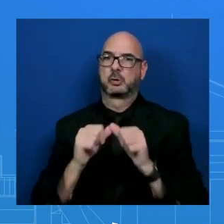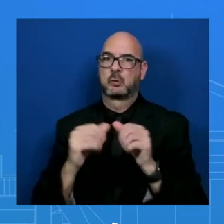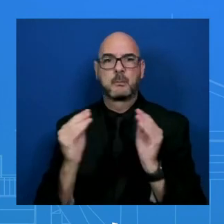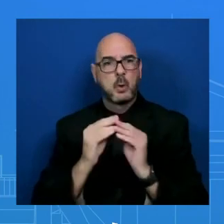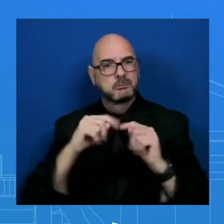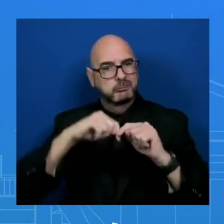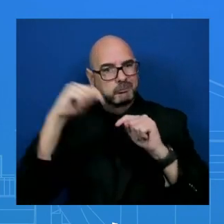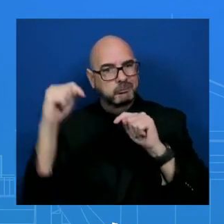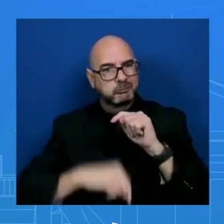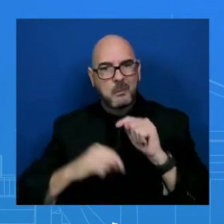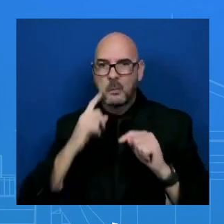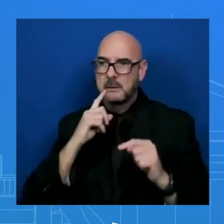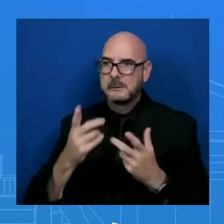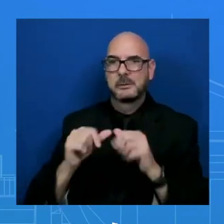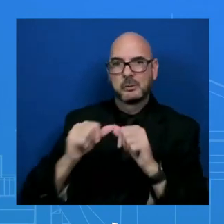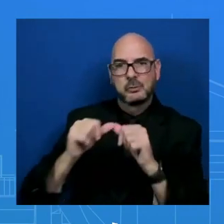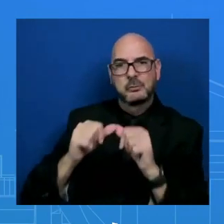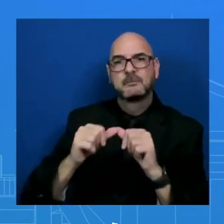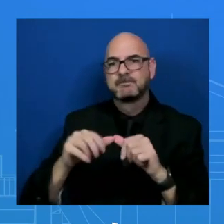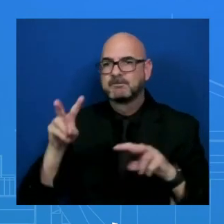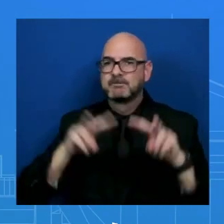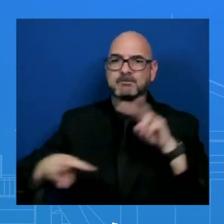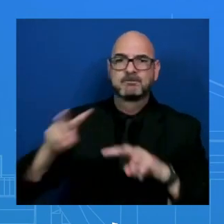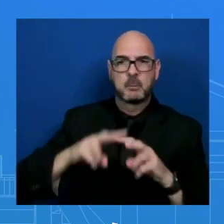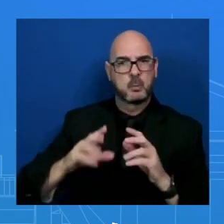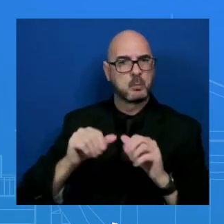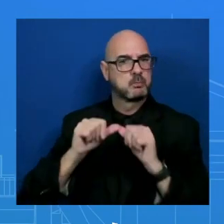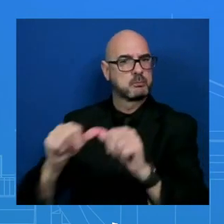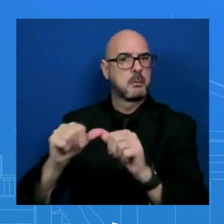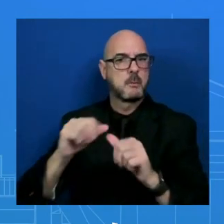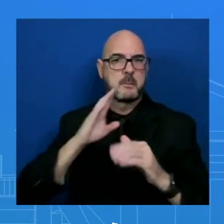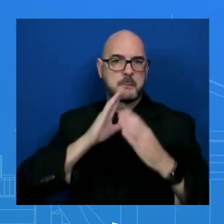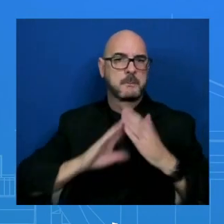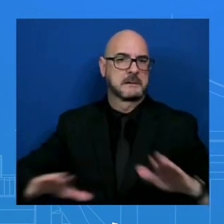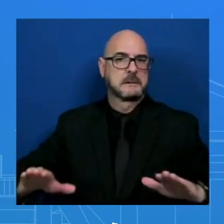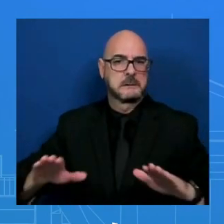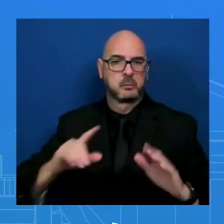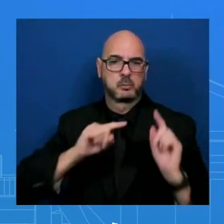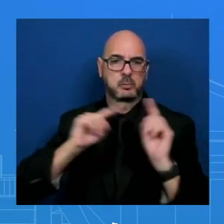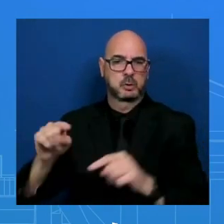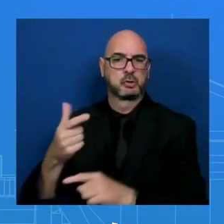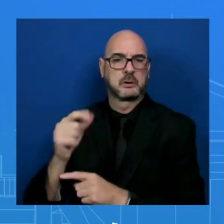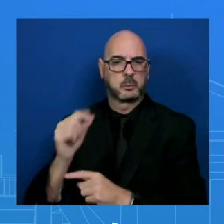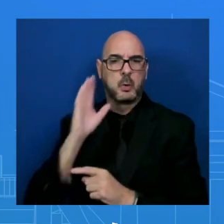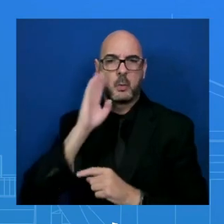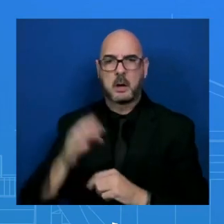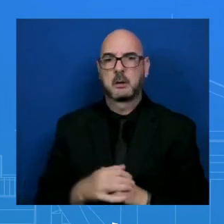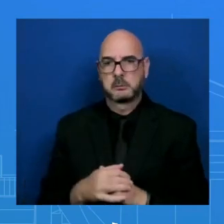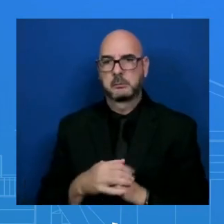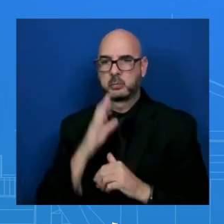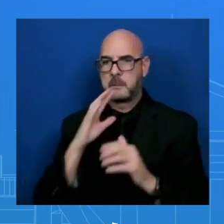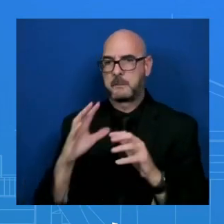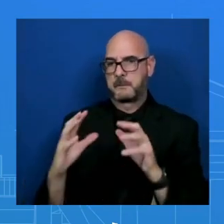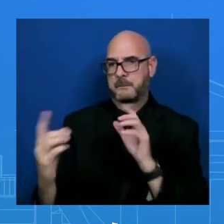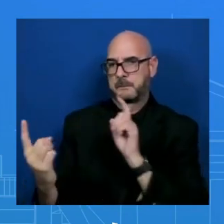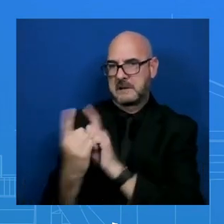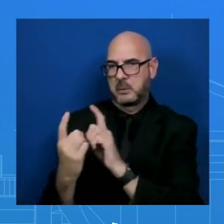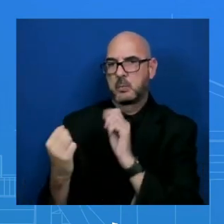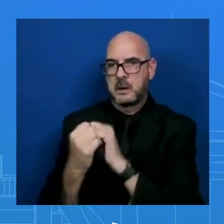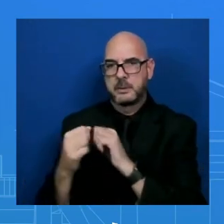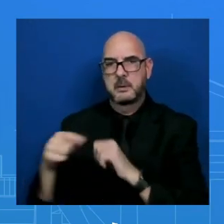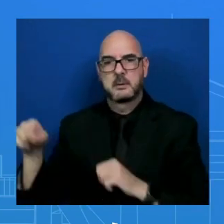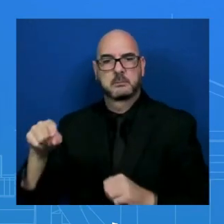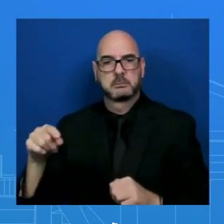Yemen, and that's one of the main reasons that Brett is there. He'll also be meeting with the Crown Prince of Bahrain in advance of his trip here next week.